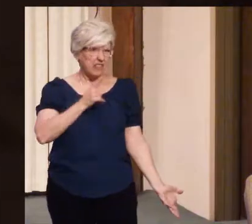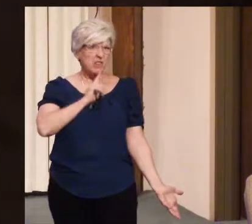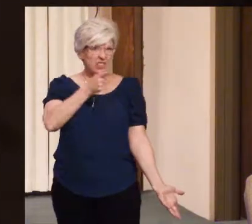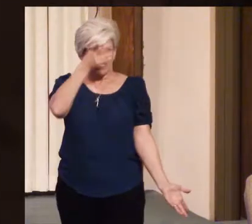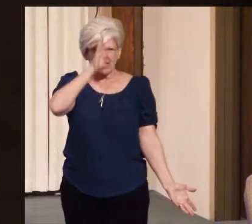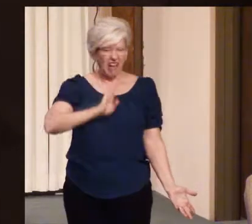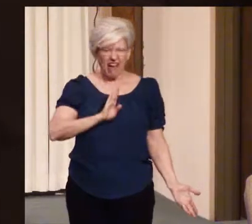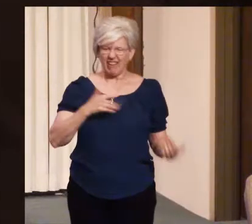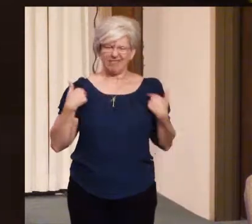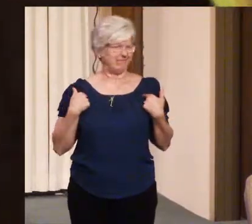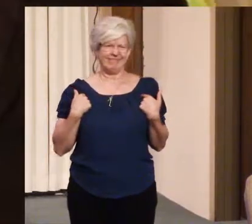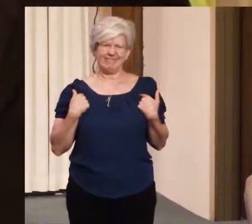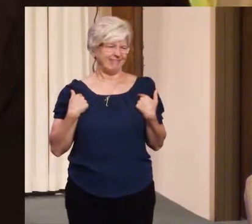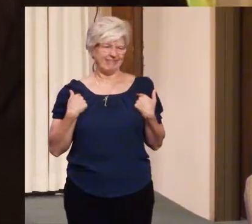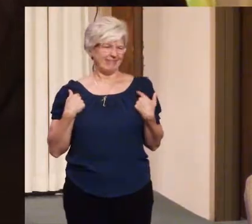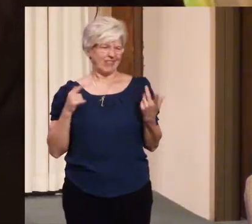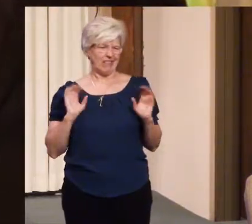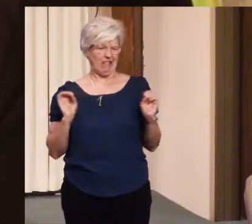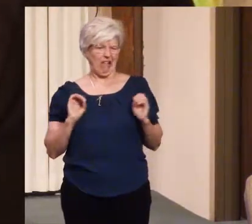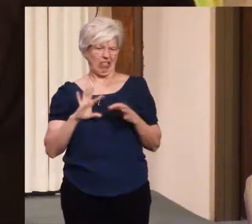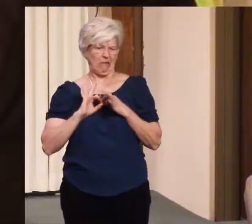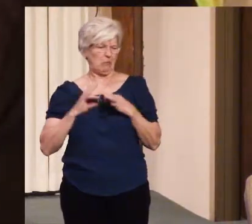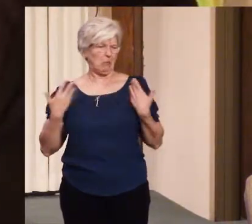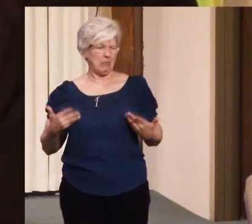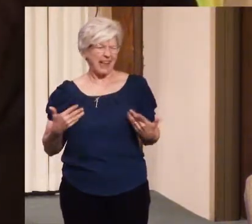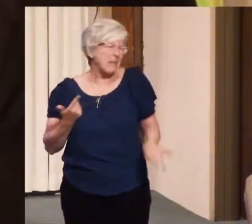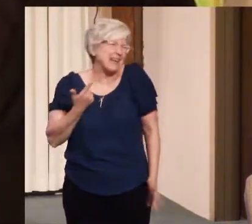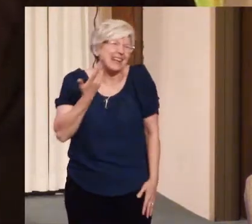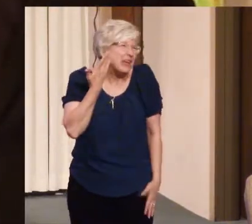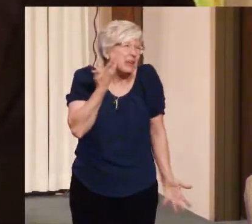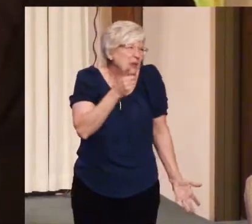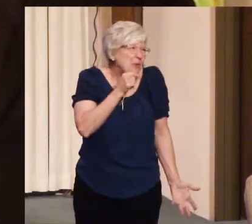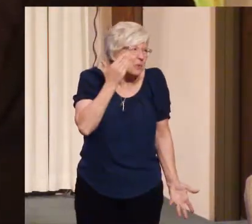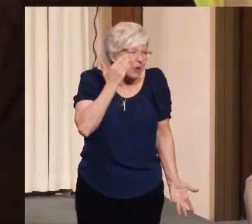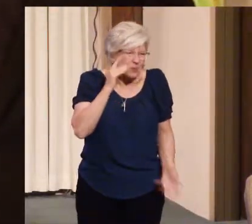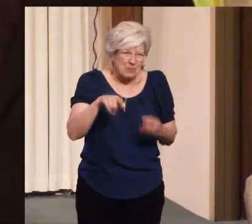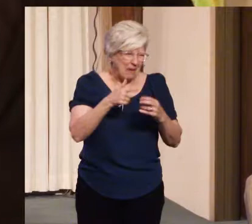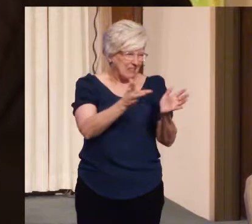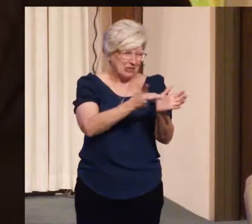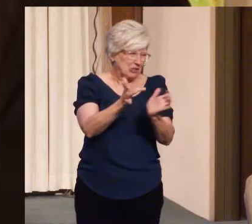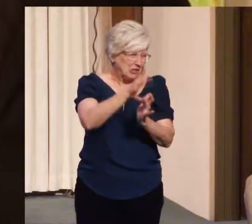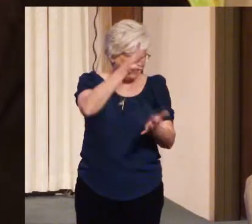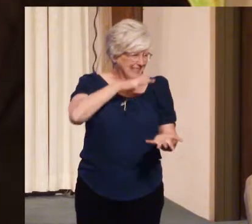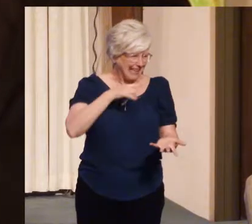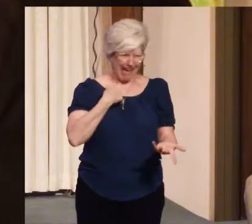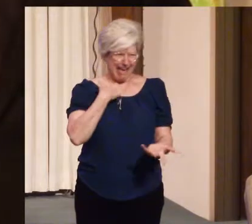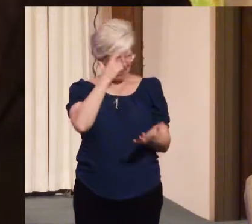And, you know, who knows about that Jesus guy? I don't believe in him at all.